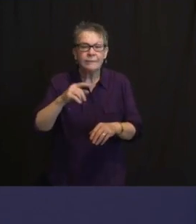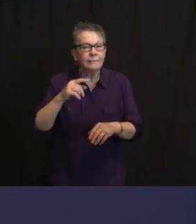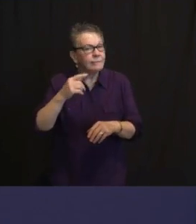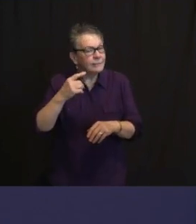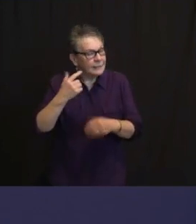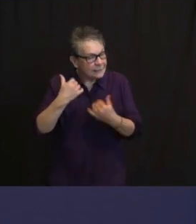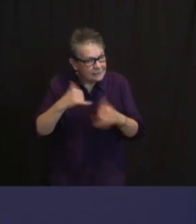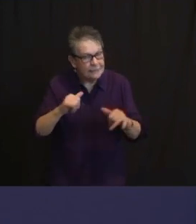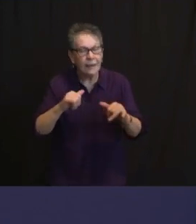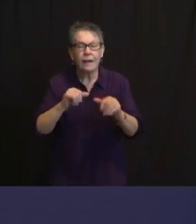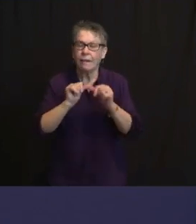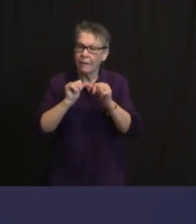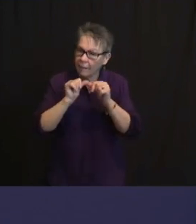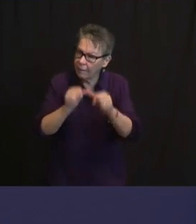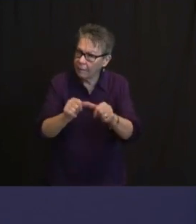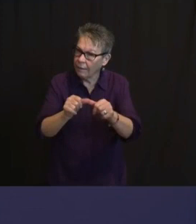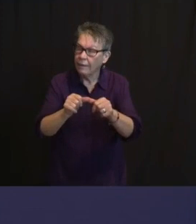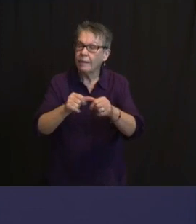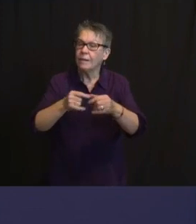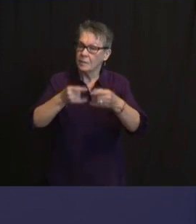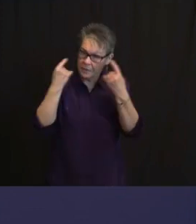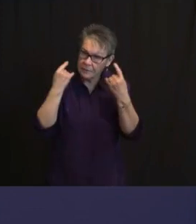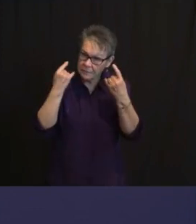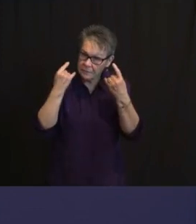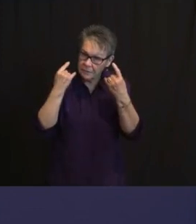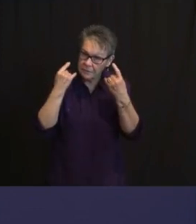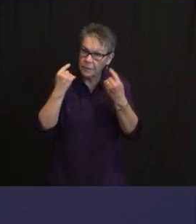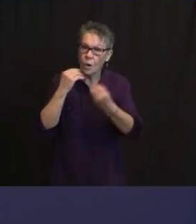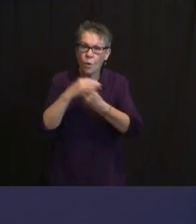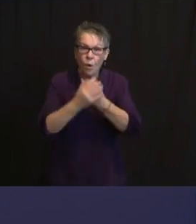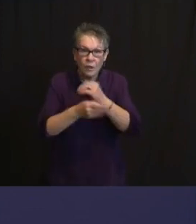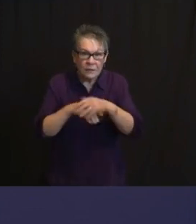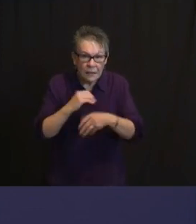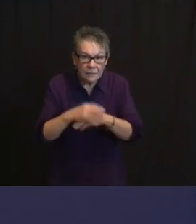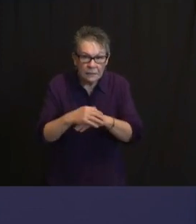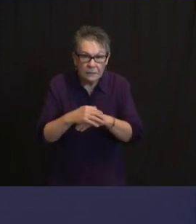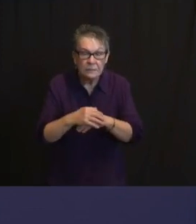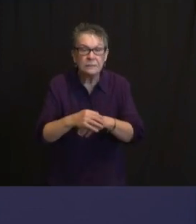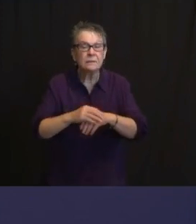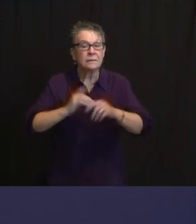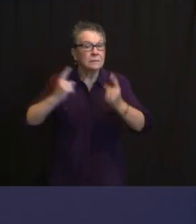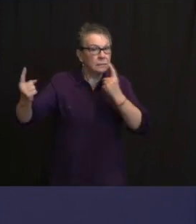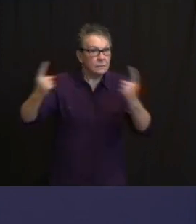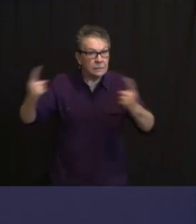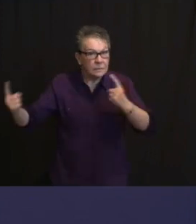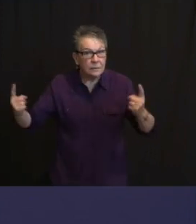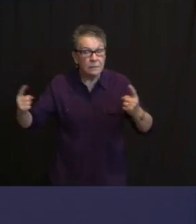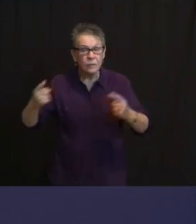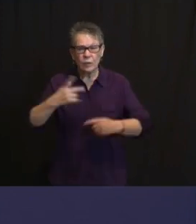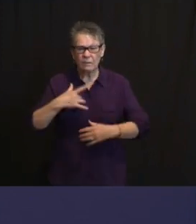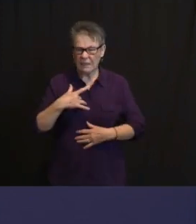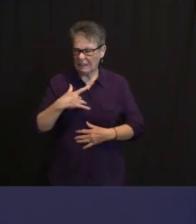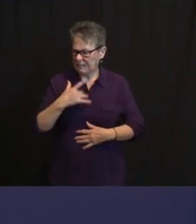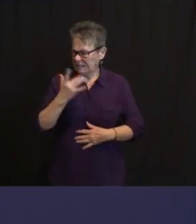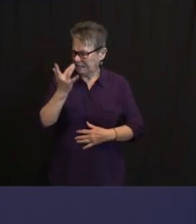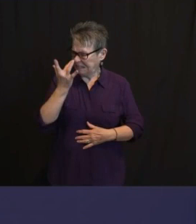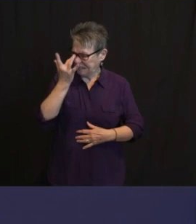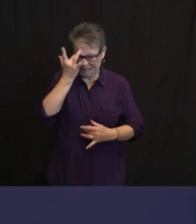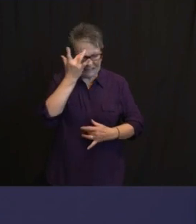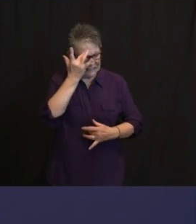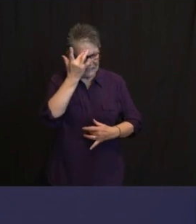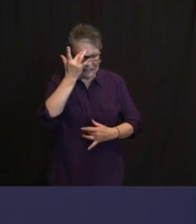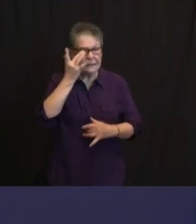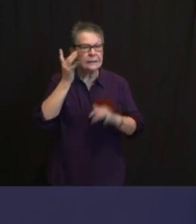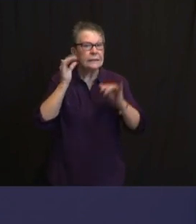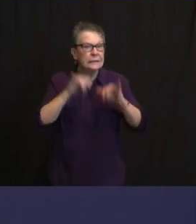DISTANCE. DON'T LET YOUR GUARD DOWN. IF YOU'RE SICK, GET TESTED AND ISOLATE AND QUARANTINE AND PROTECT YOURSELF AND